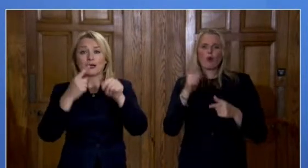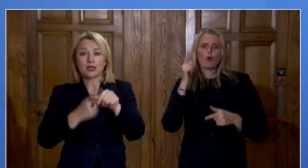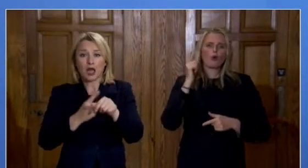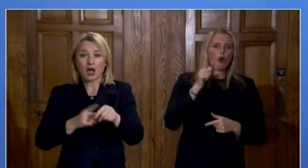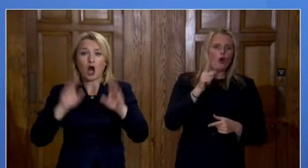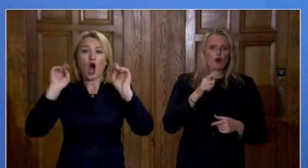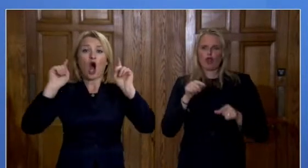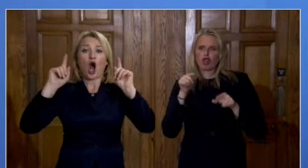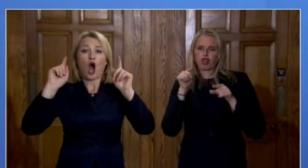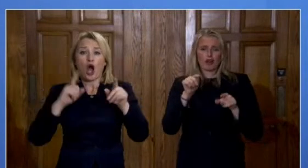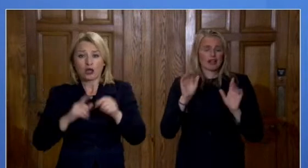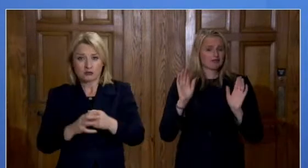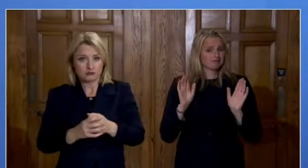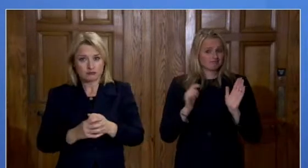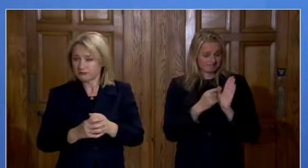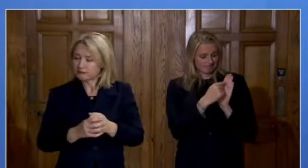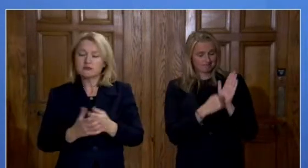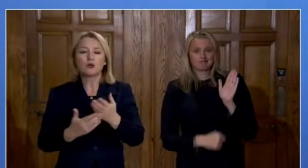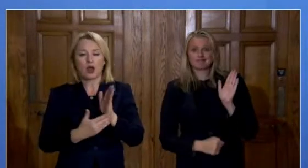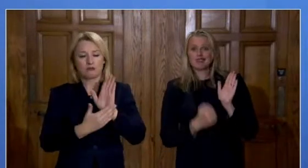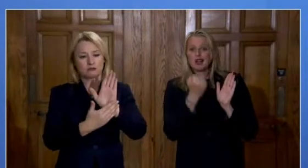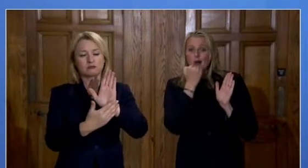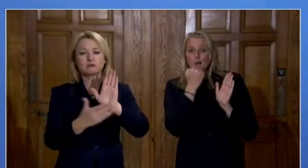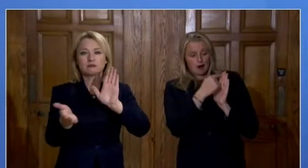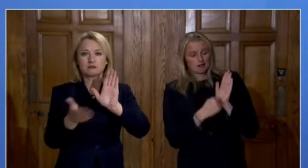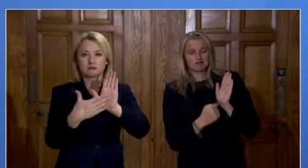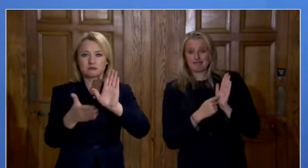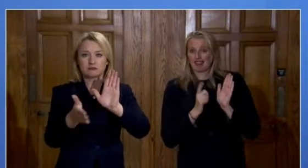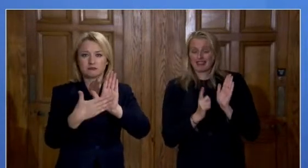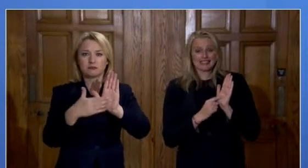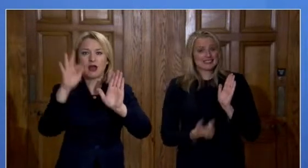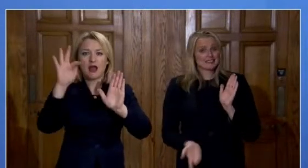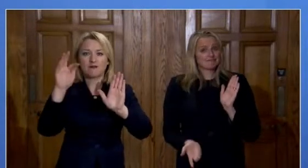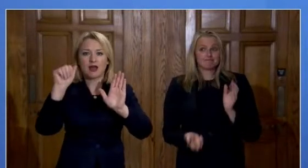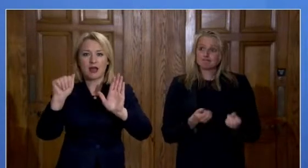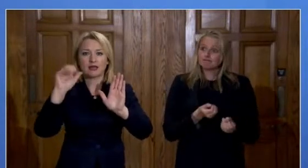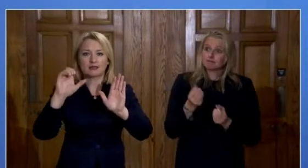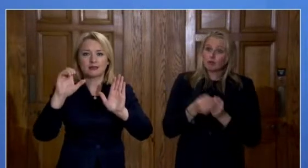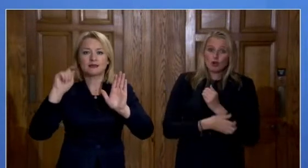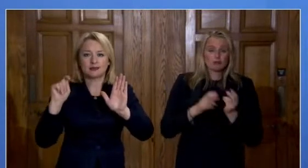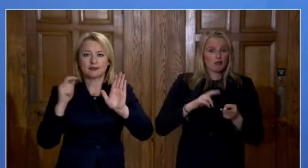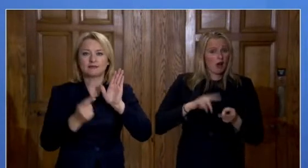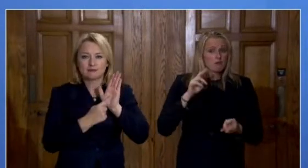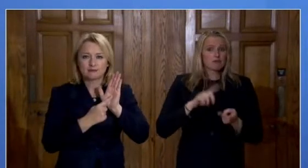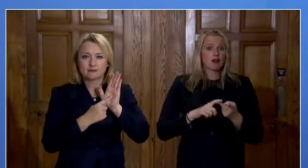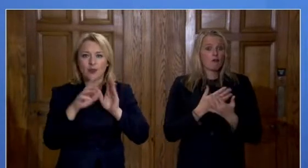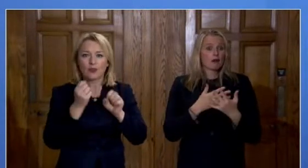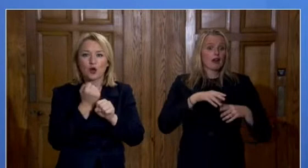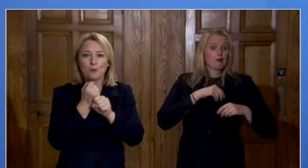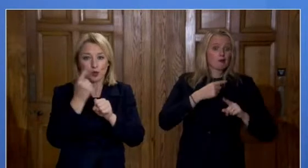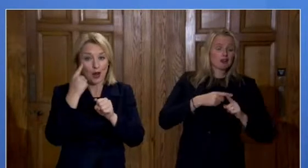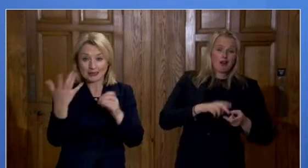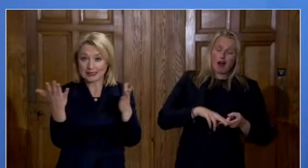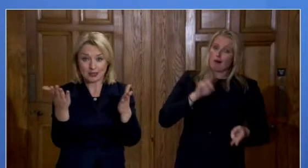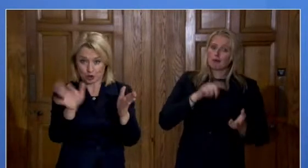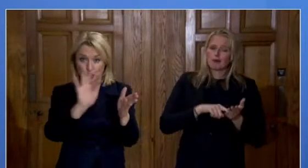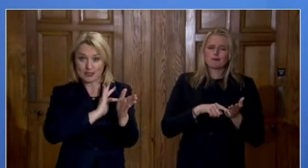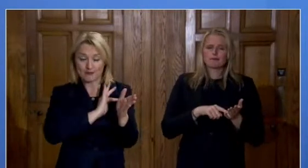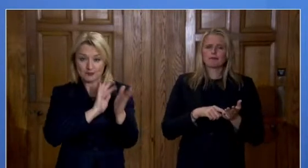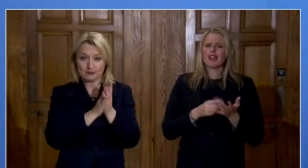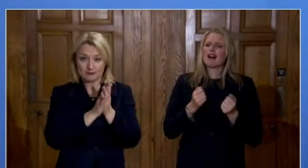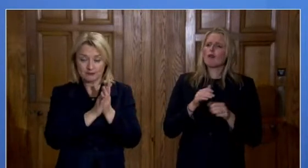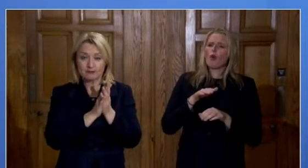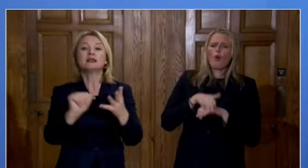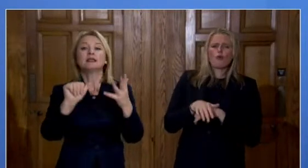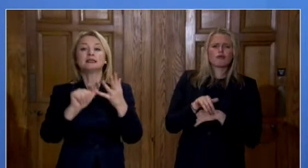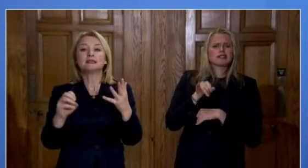to the the numerical presentations of the number of cases number of hospitalizations for those 60 plus people who are currently